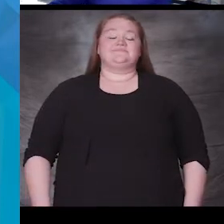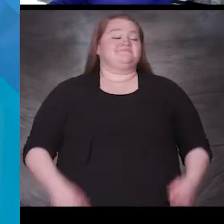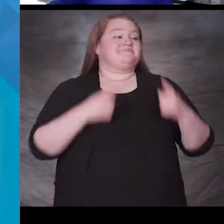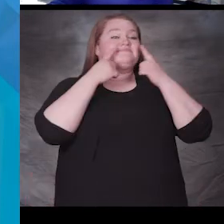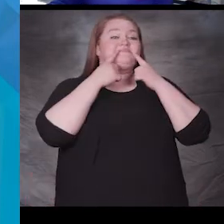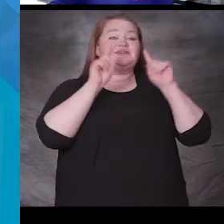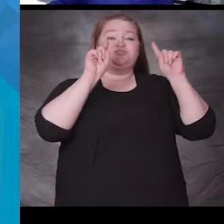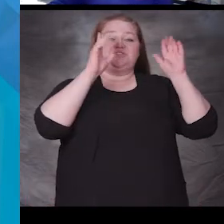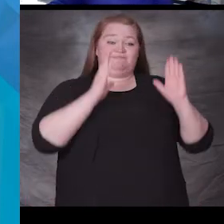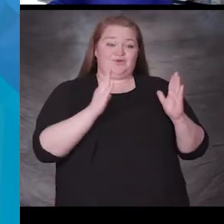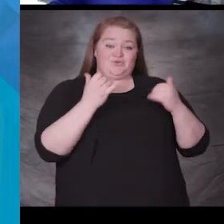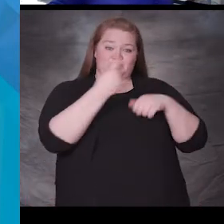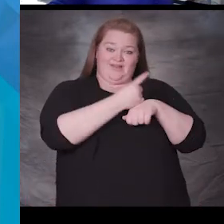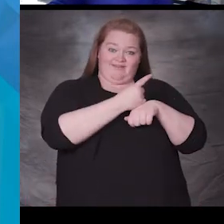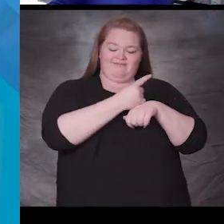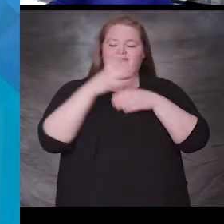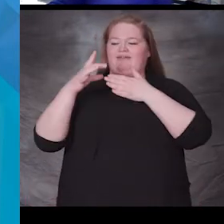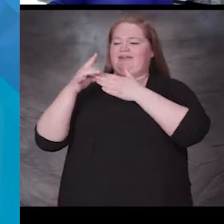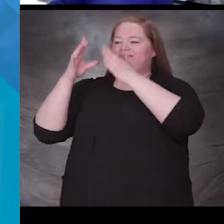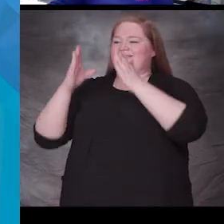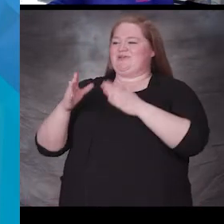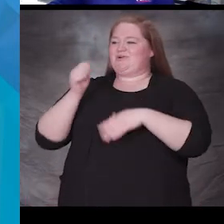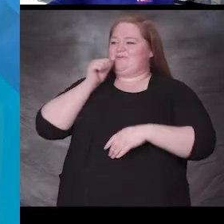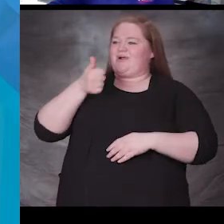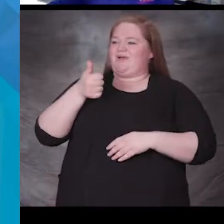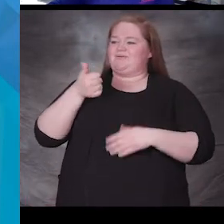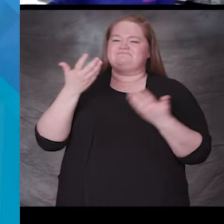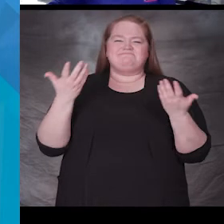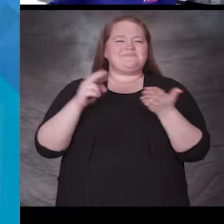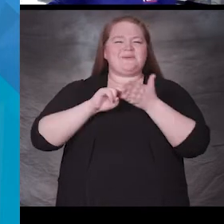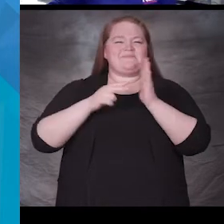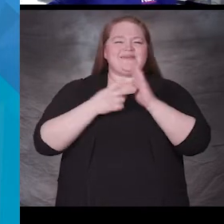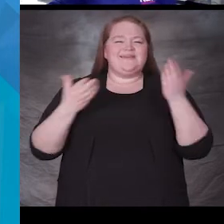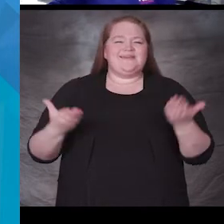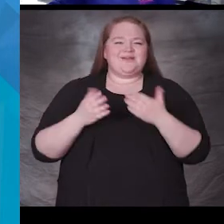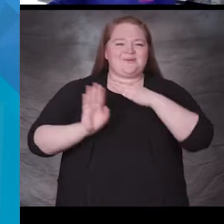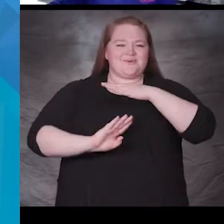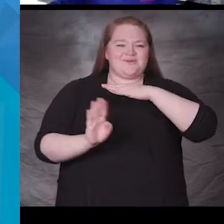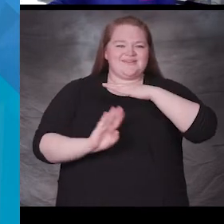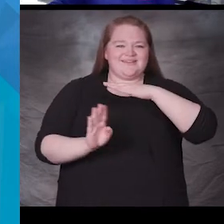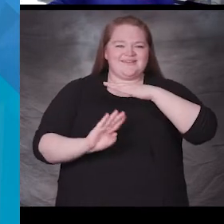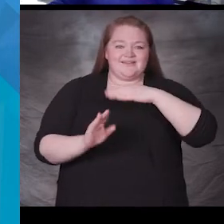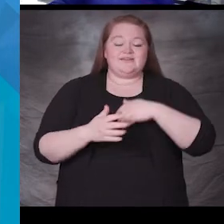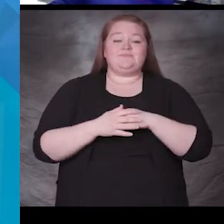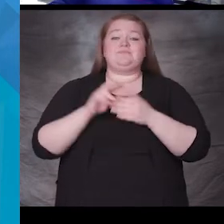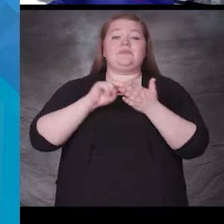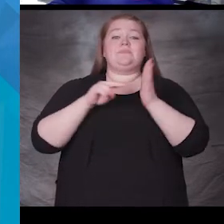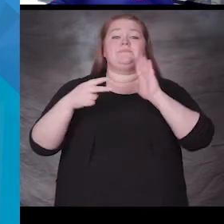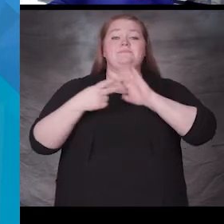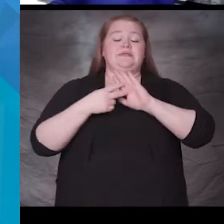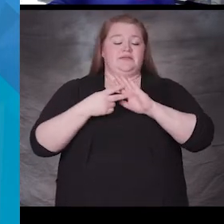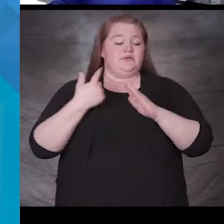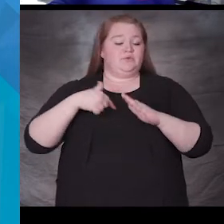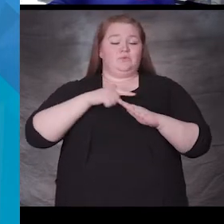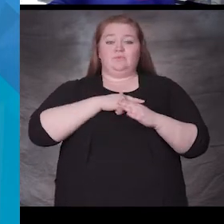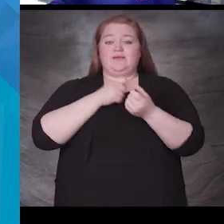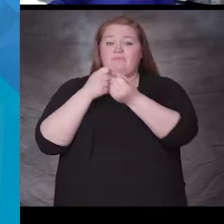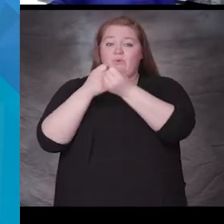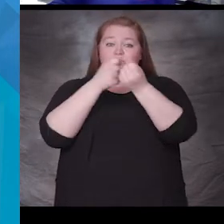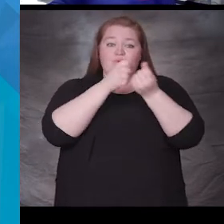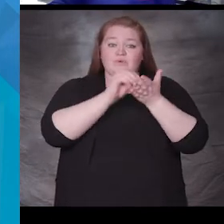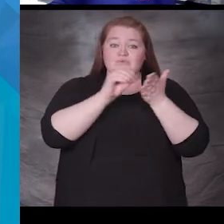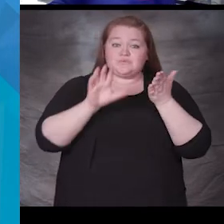Achievers today, leaders tomorrow. What does that mean to Bernie Elementary? What that means is that we're giving your students